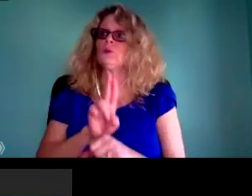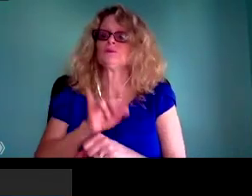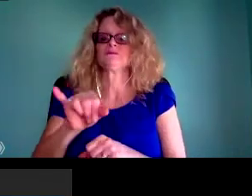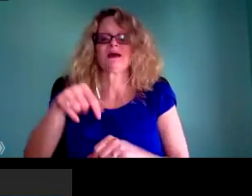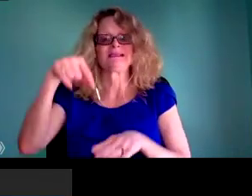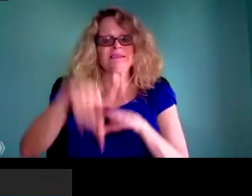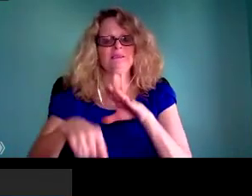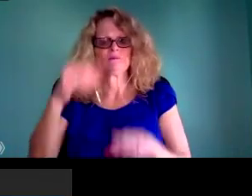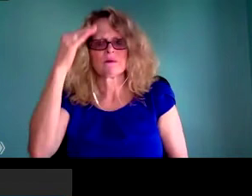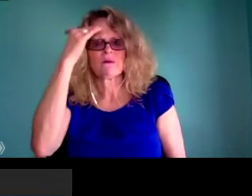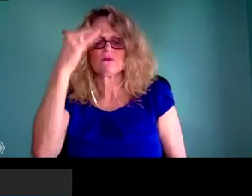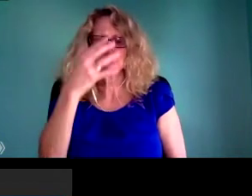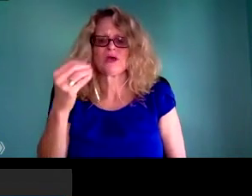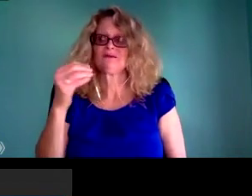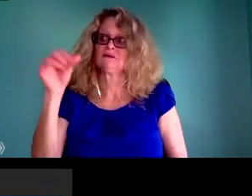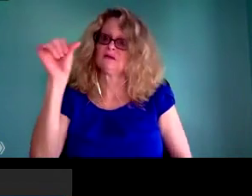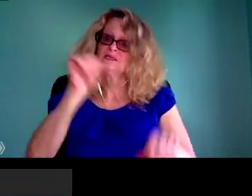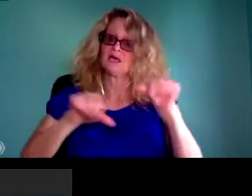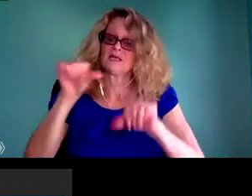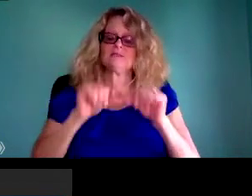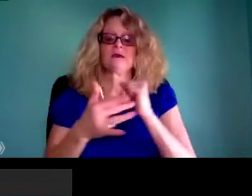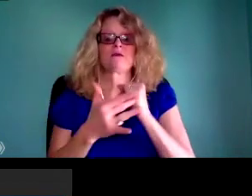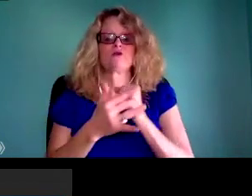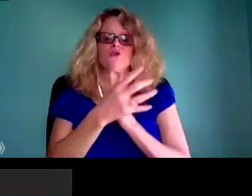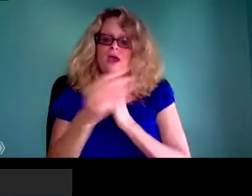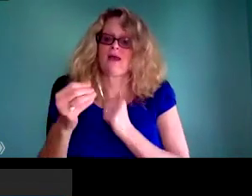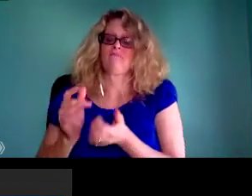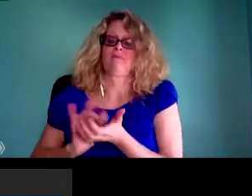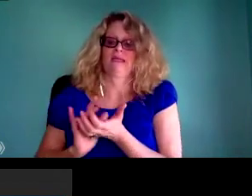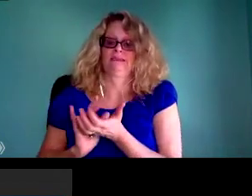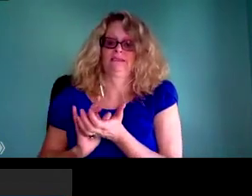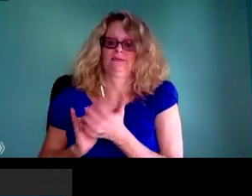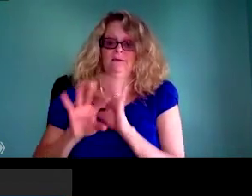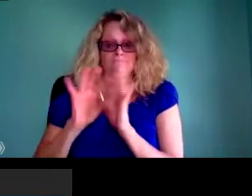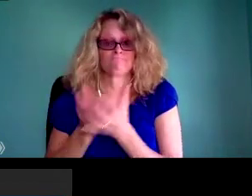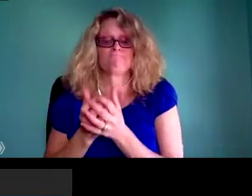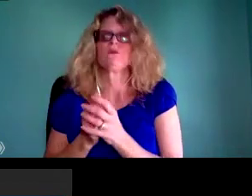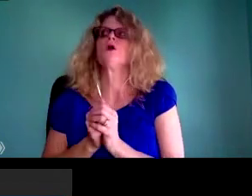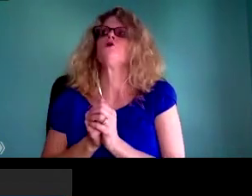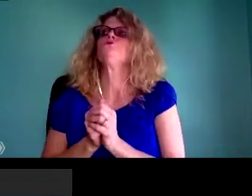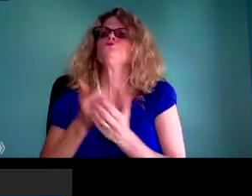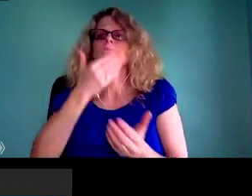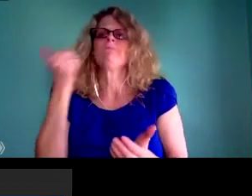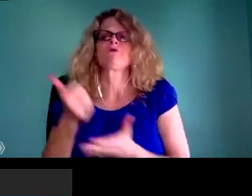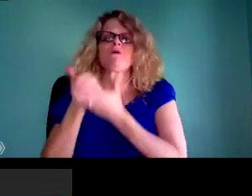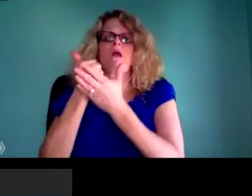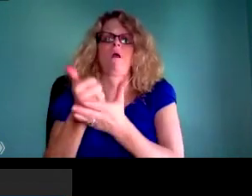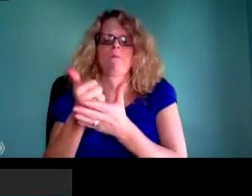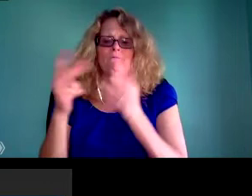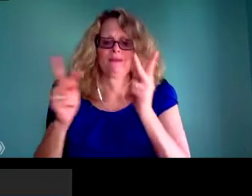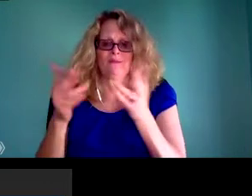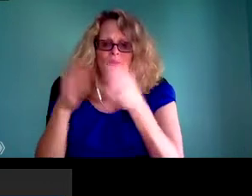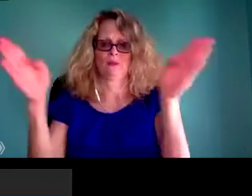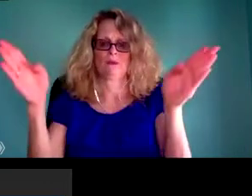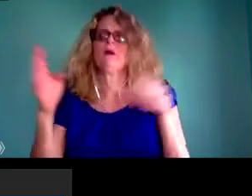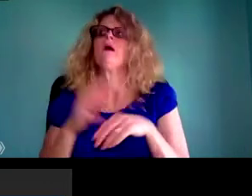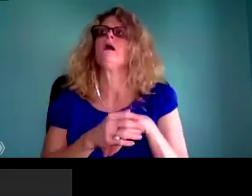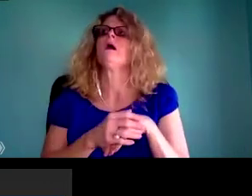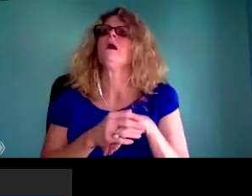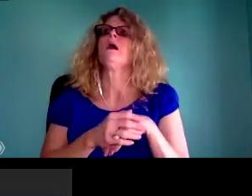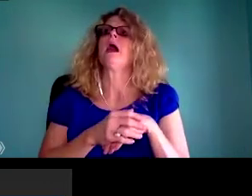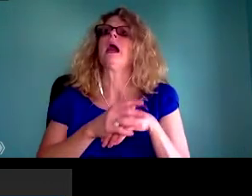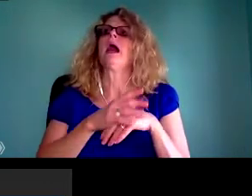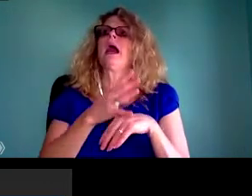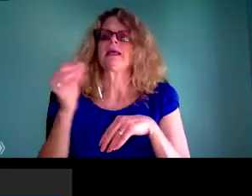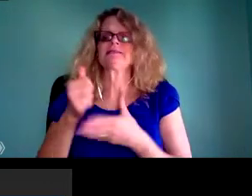reports of their loved ones. So there's so many different kinds of ways in which science and medicine and technology converge